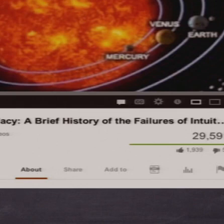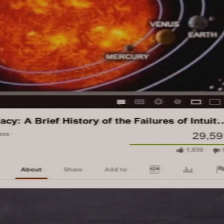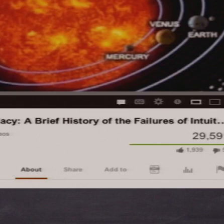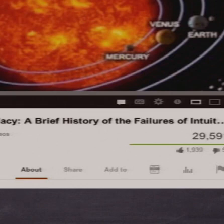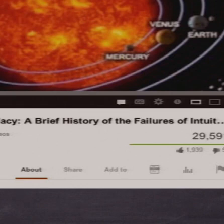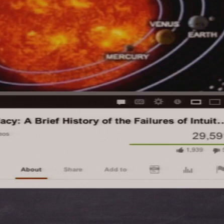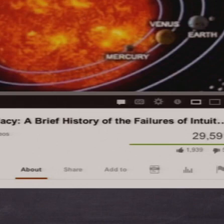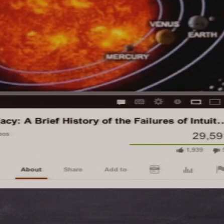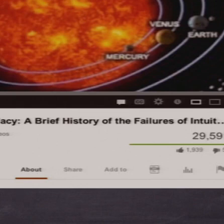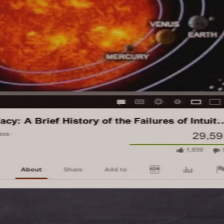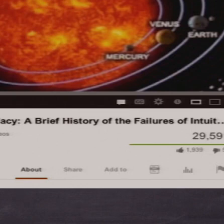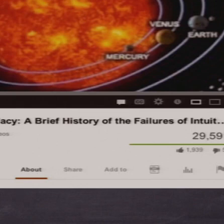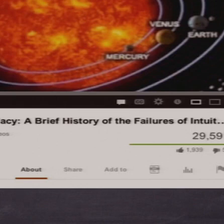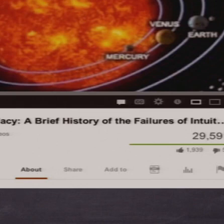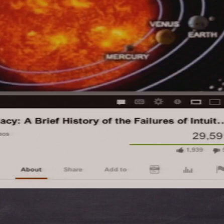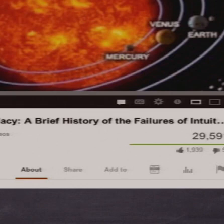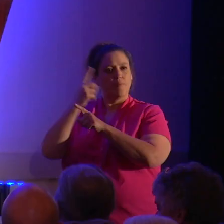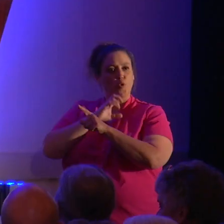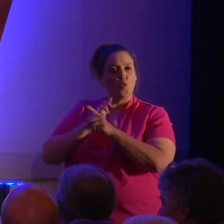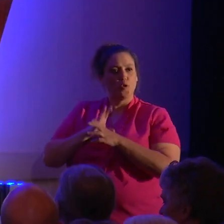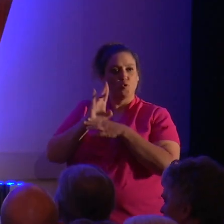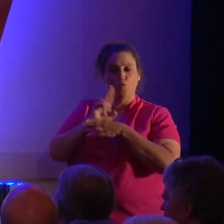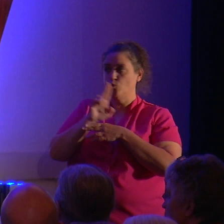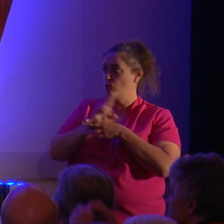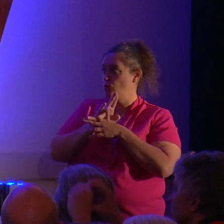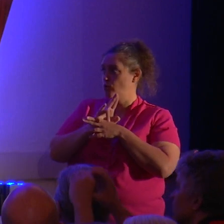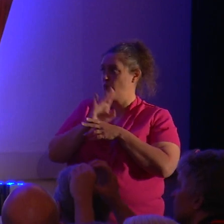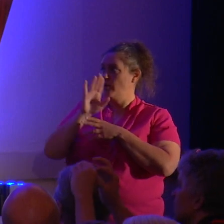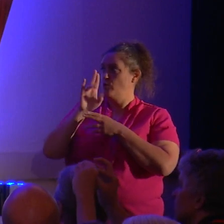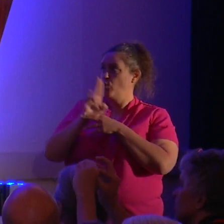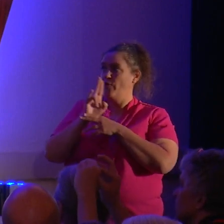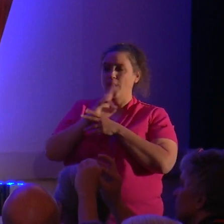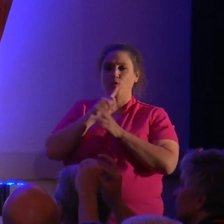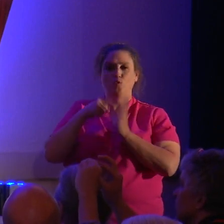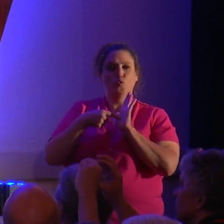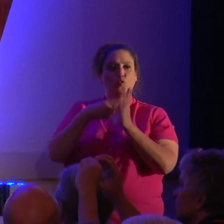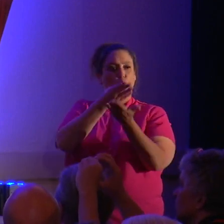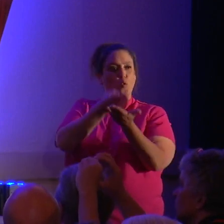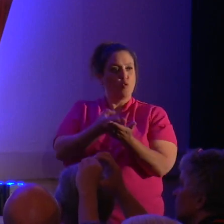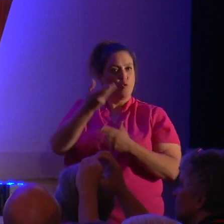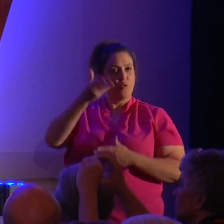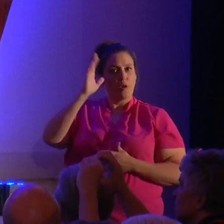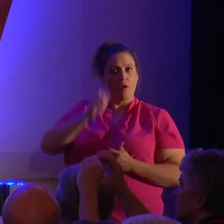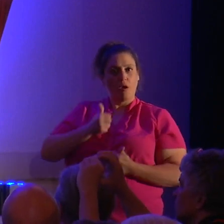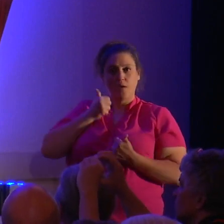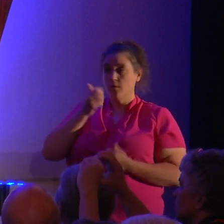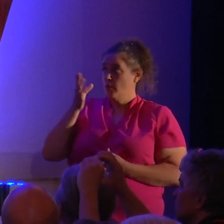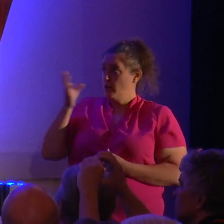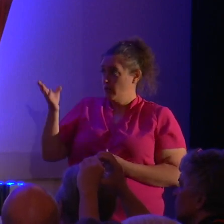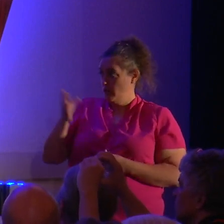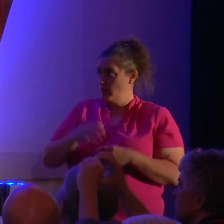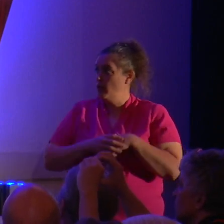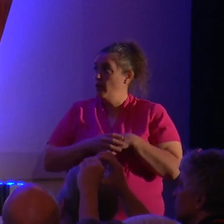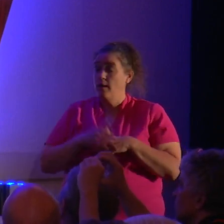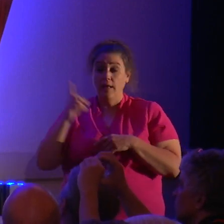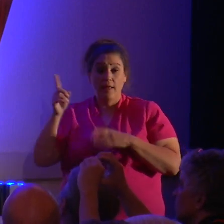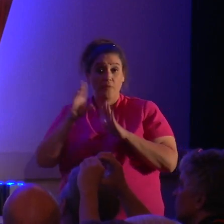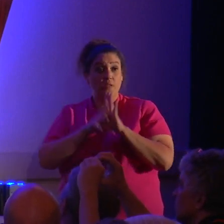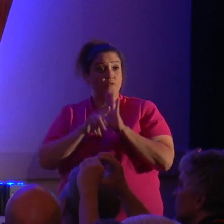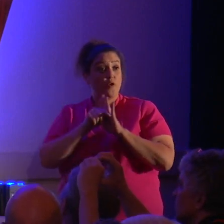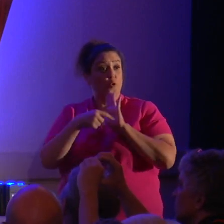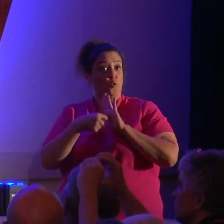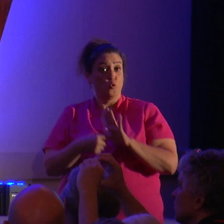for a minute, the Christians. It's their argument for God's existence. And this video called the Kalam cosmological